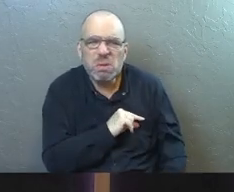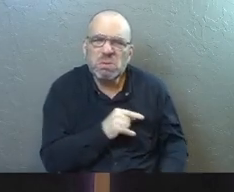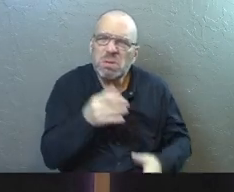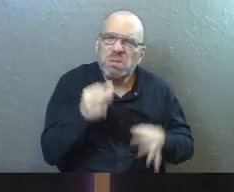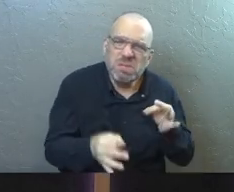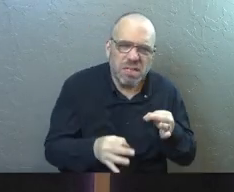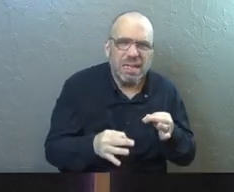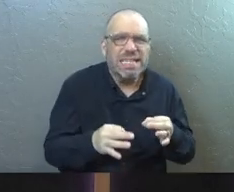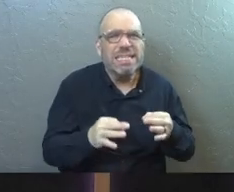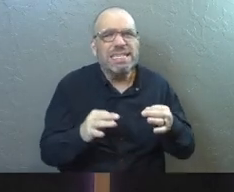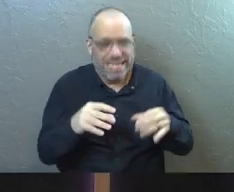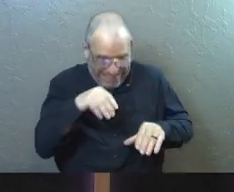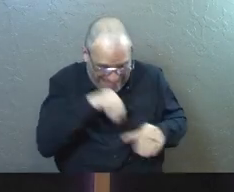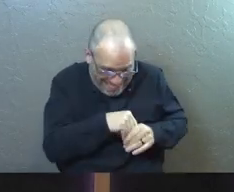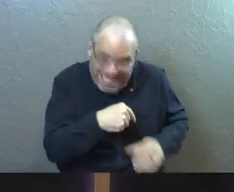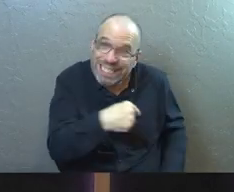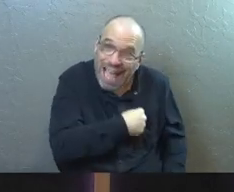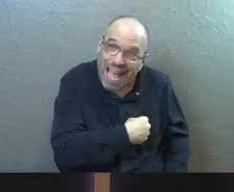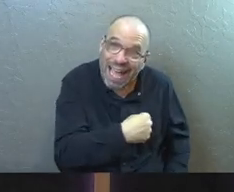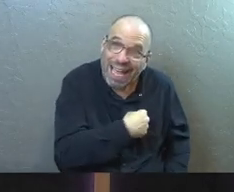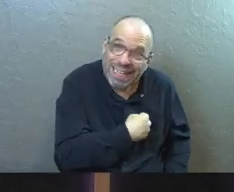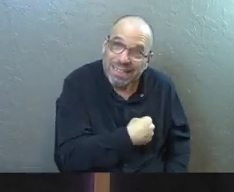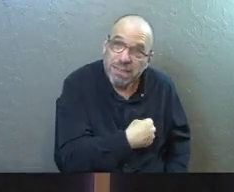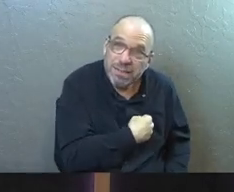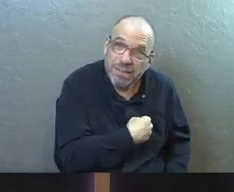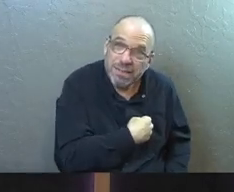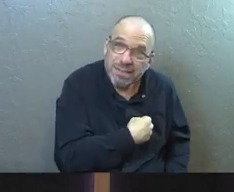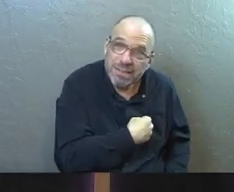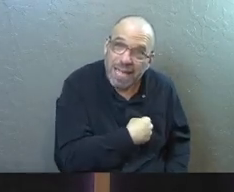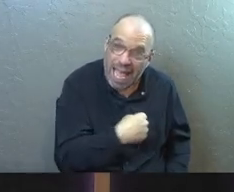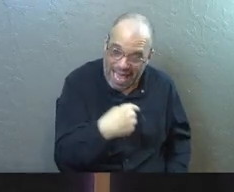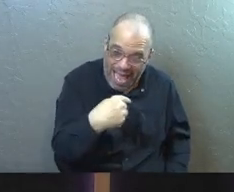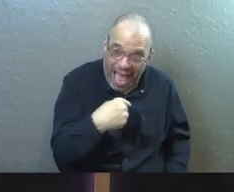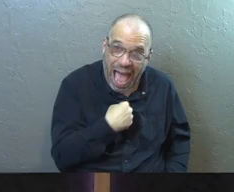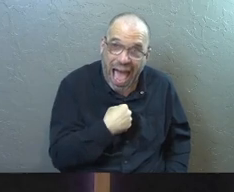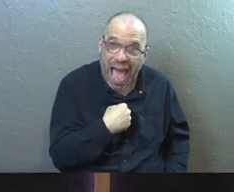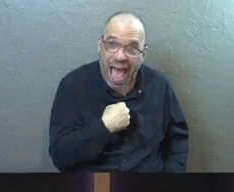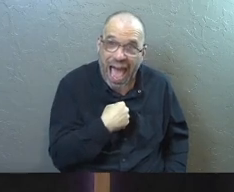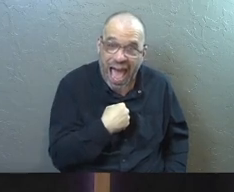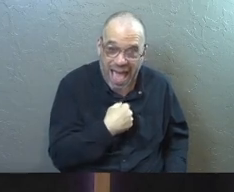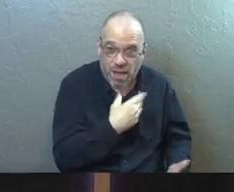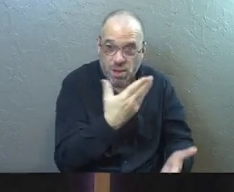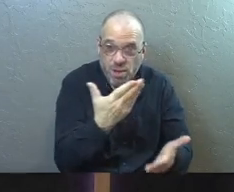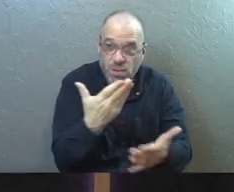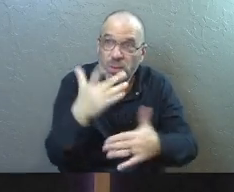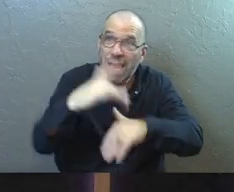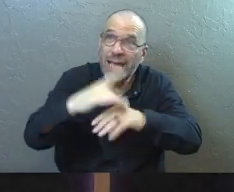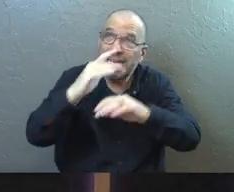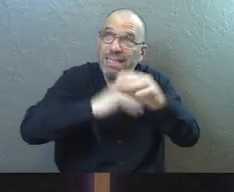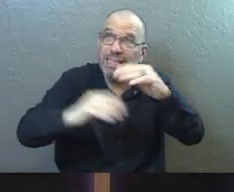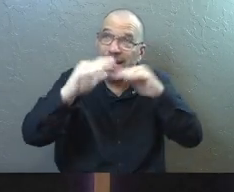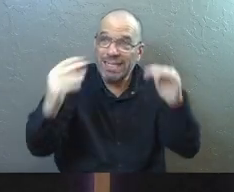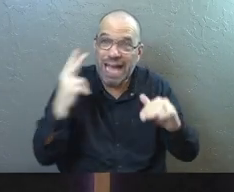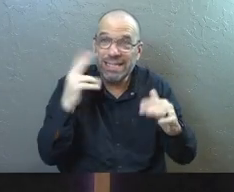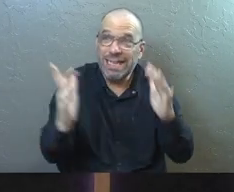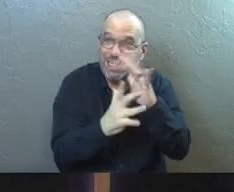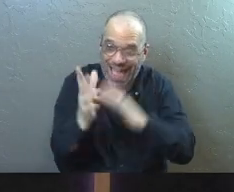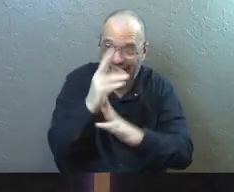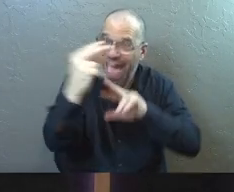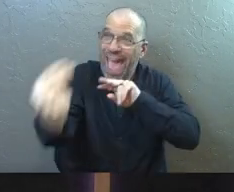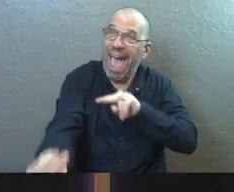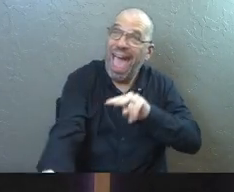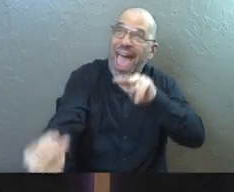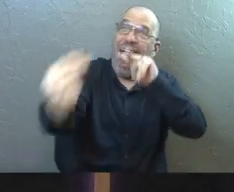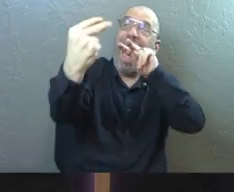judgment. Yes, it's going to be inside of you. And when I arrive home in heaven and I see Jesus face to